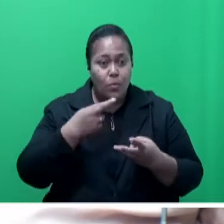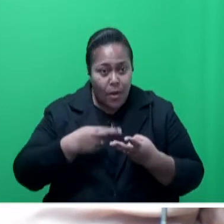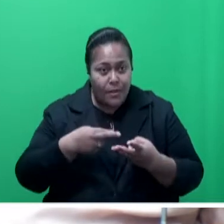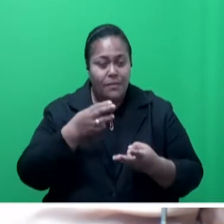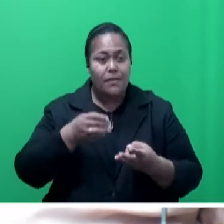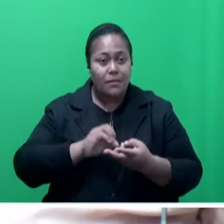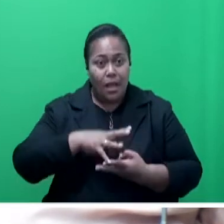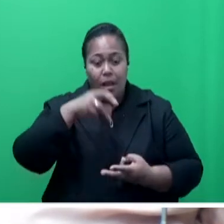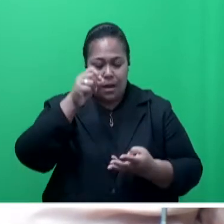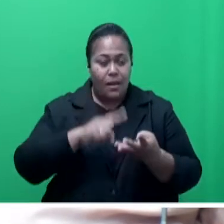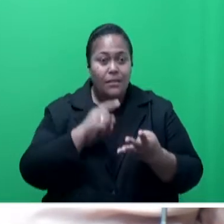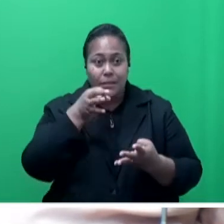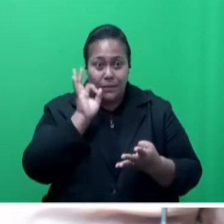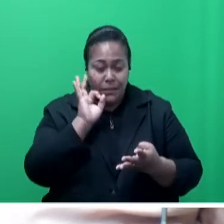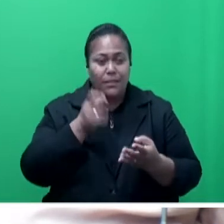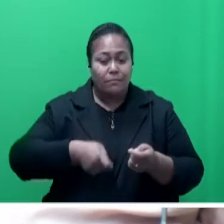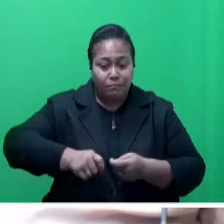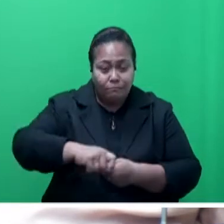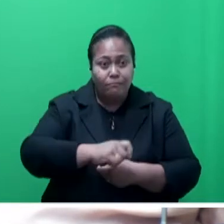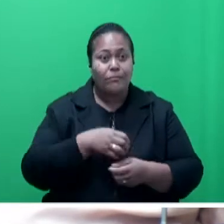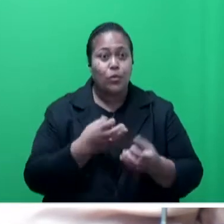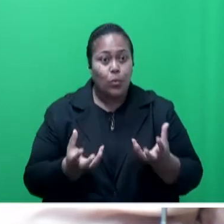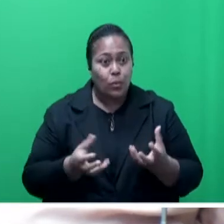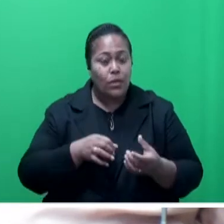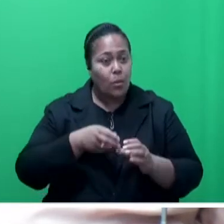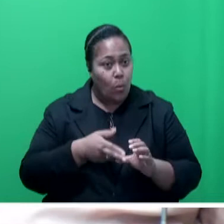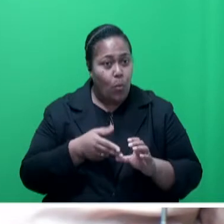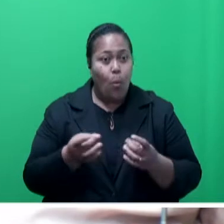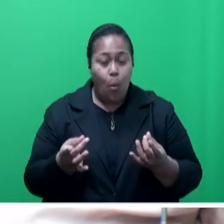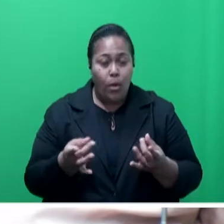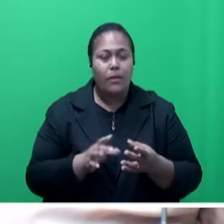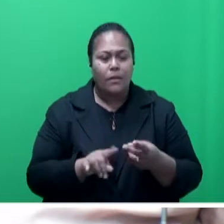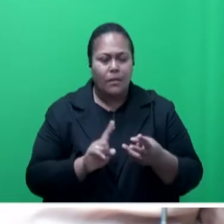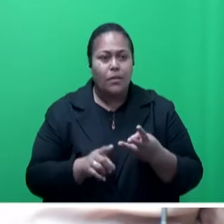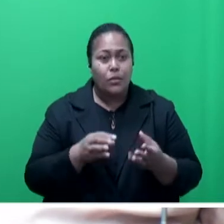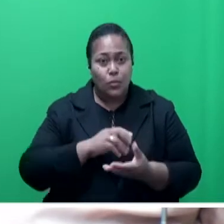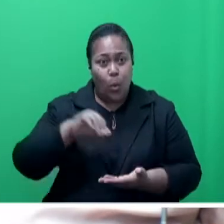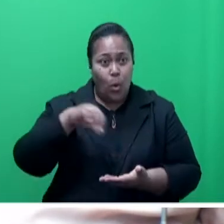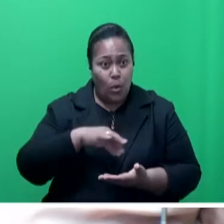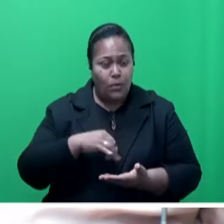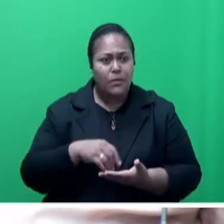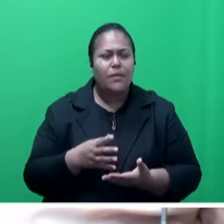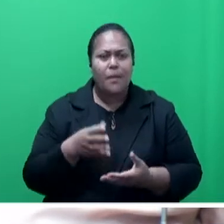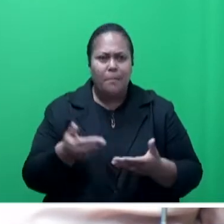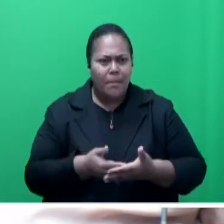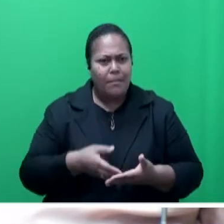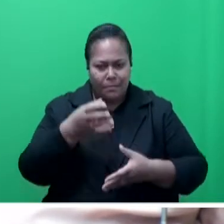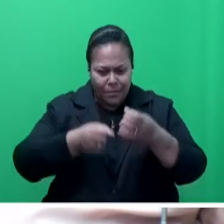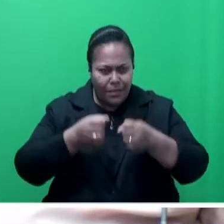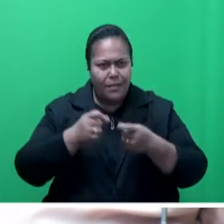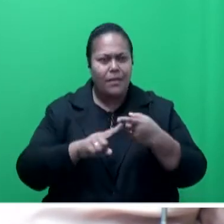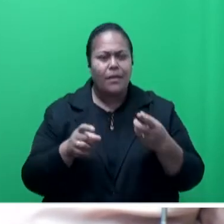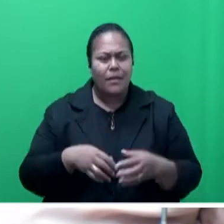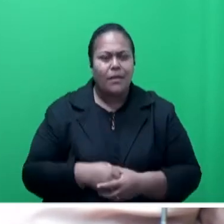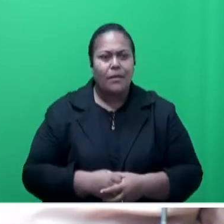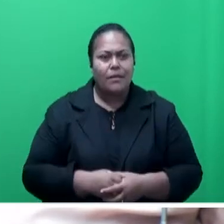onions, garlic, canned fish, cooking oil, salt, liquid milk, powdered milk, baby milk, sanitary pads,